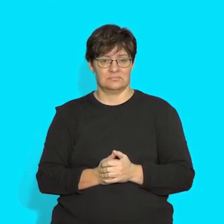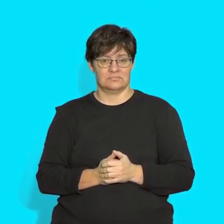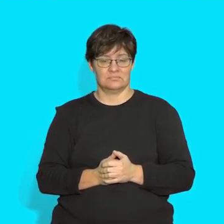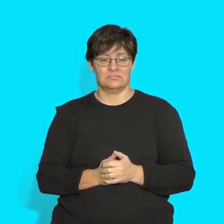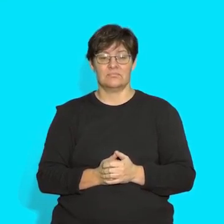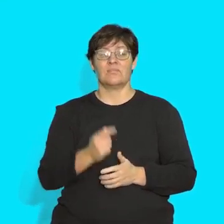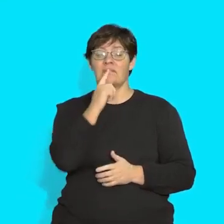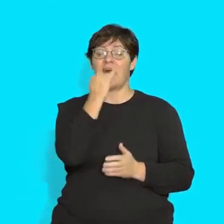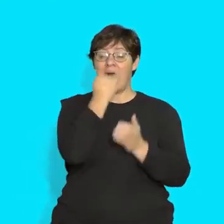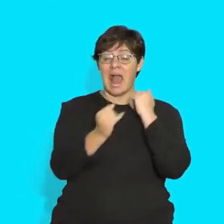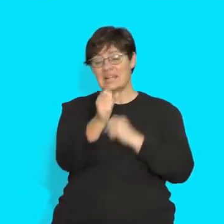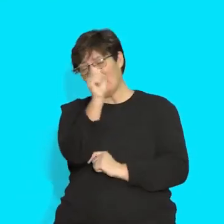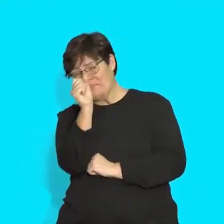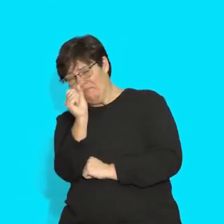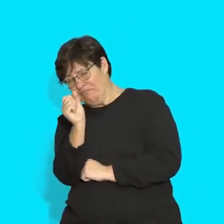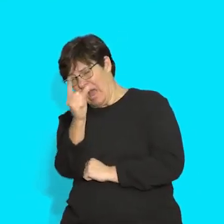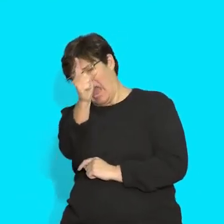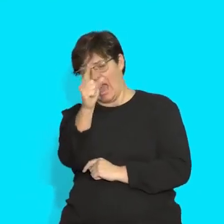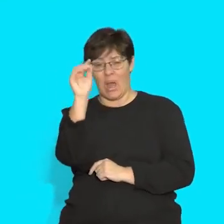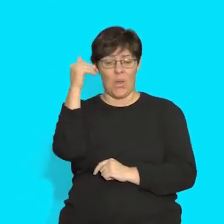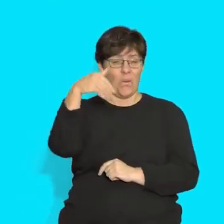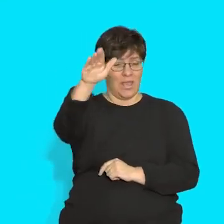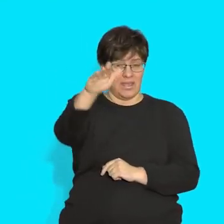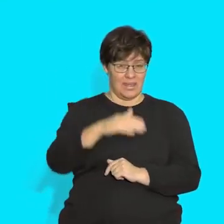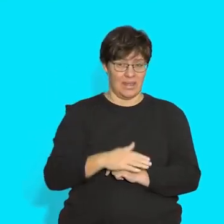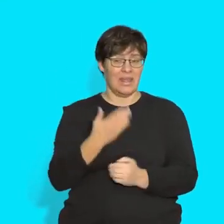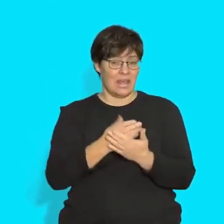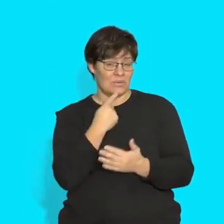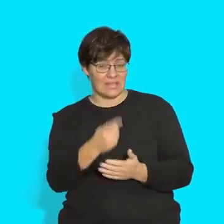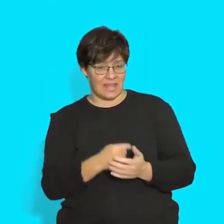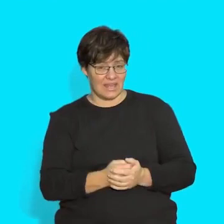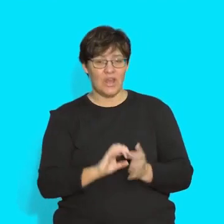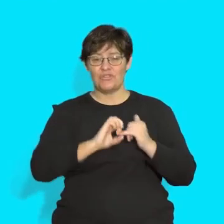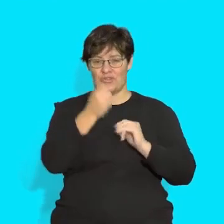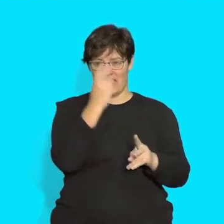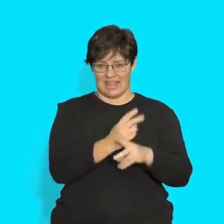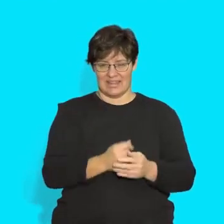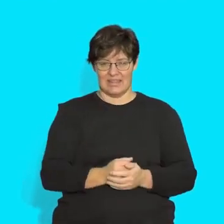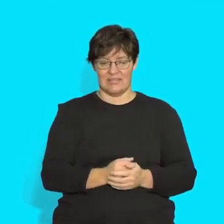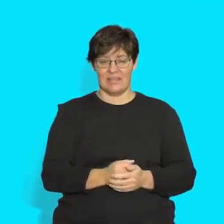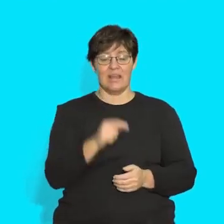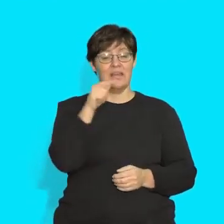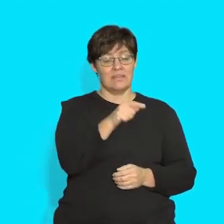The island is far away. Can you say that? Try that now.